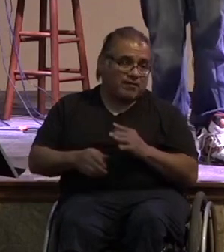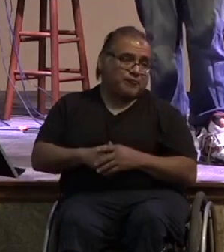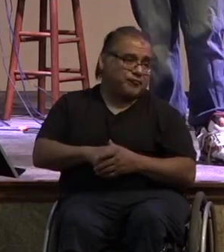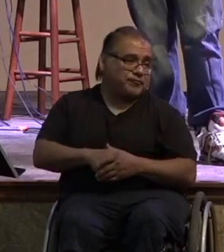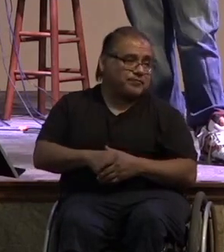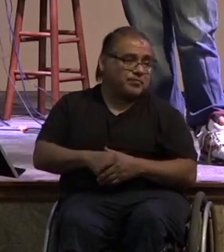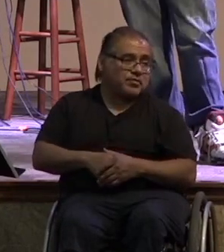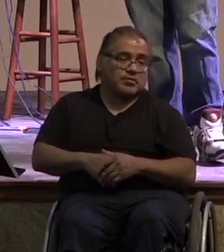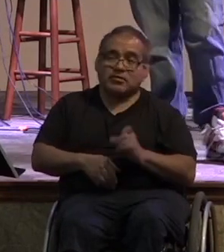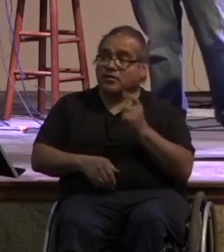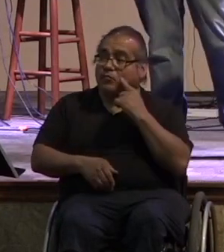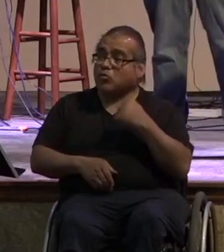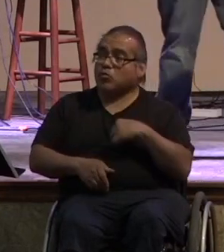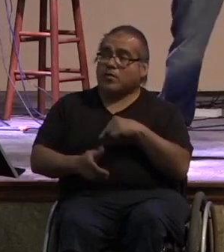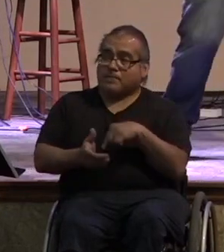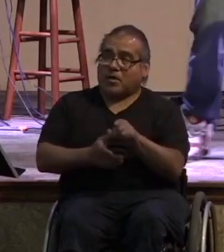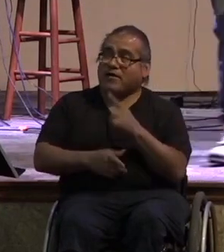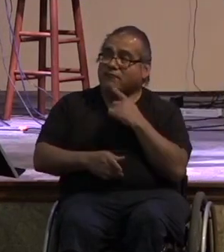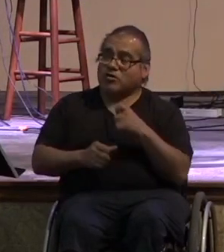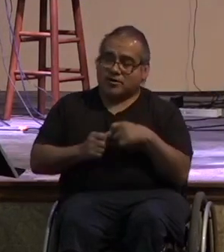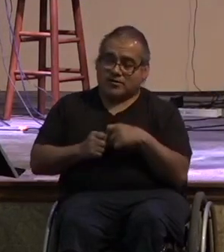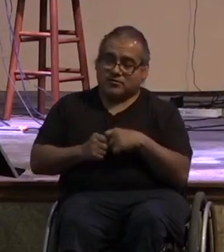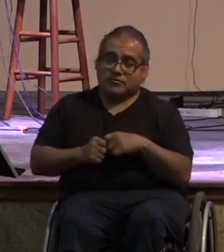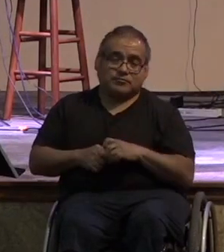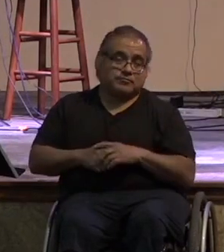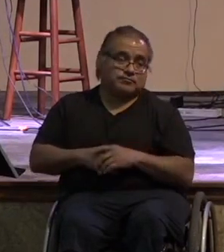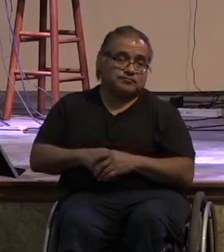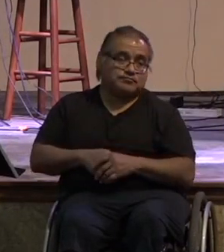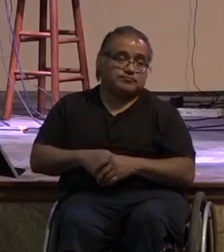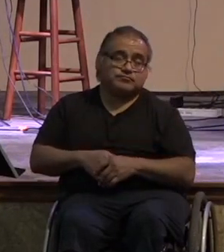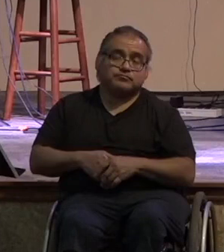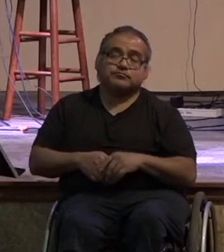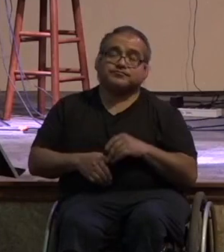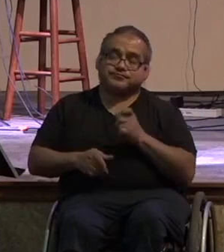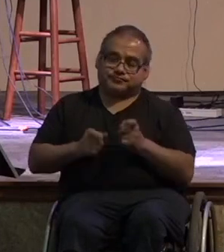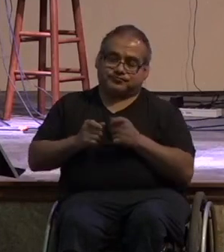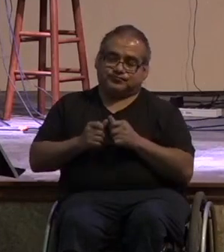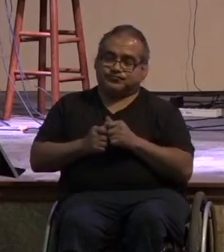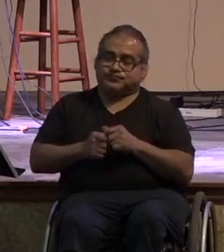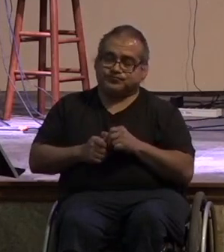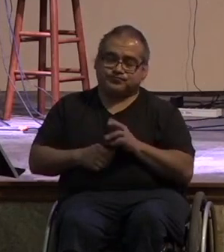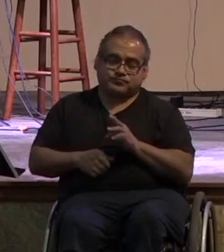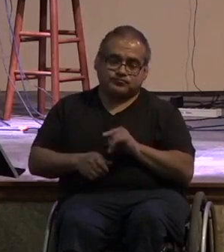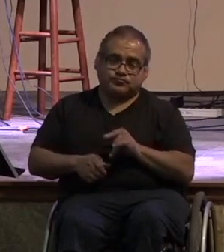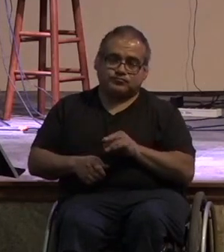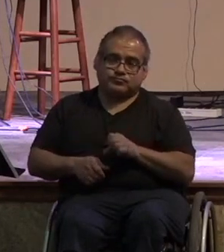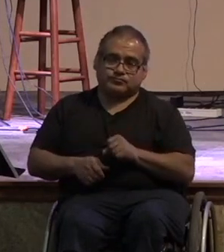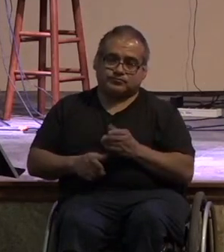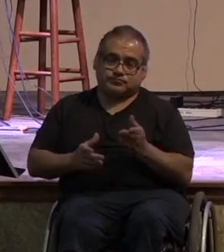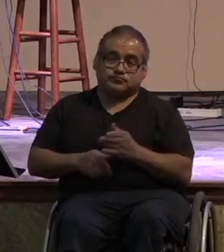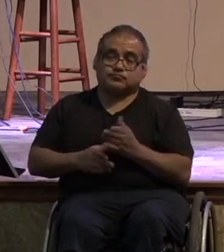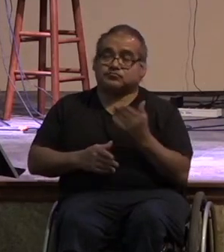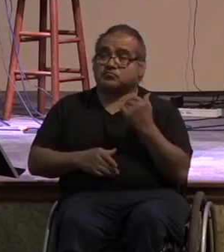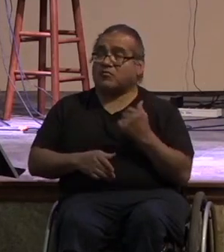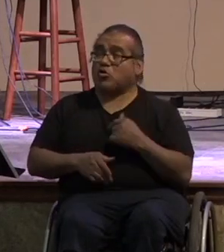government that we pay for electricity we don't worry about uh we don't have to deal with utilities here but we have in the past all of those